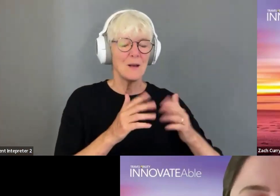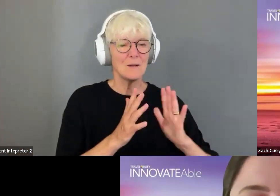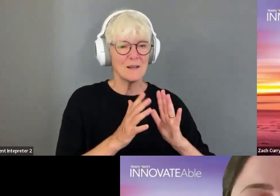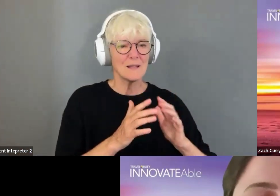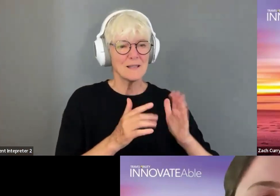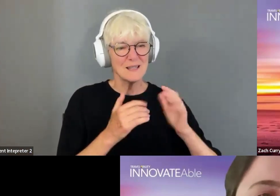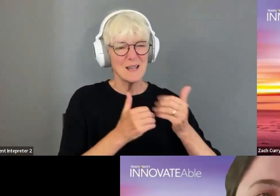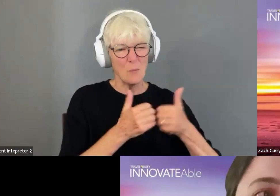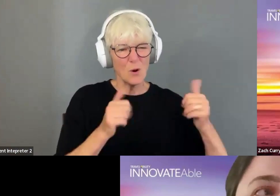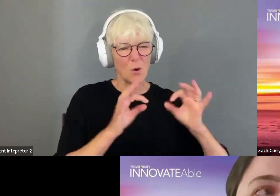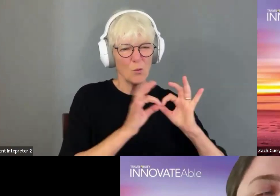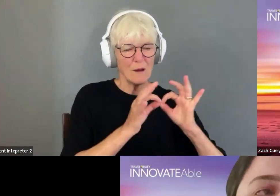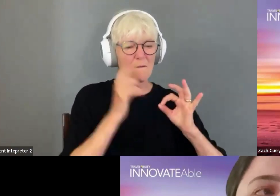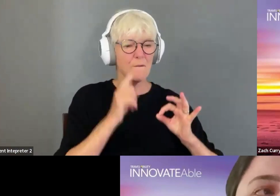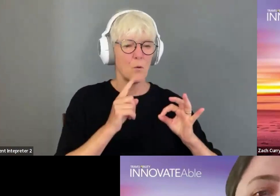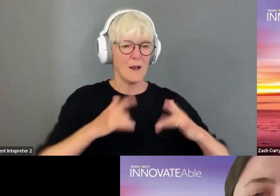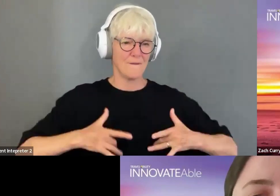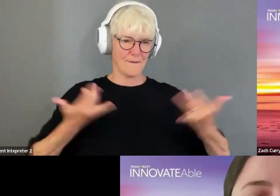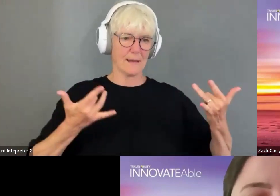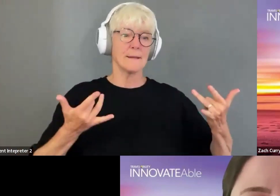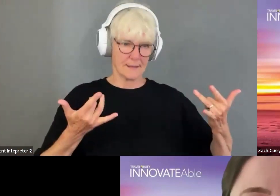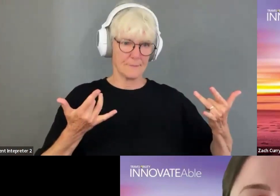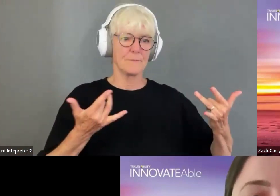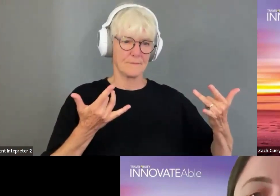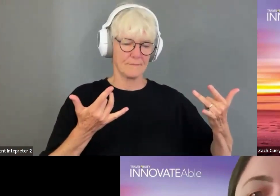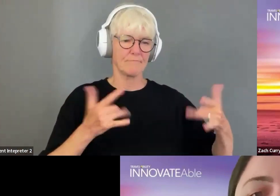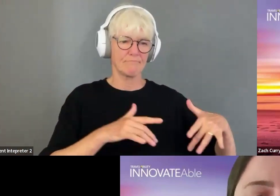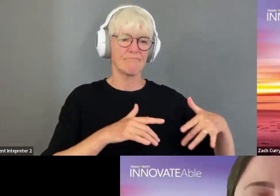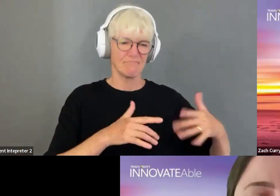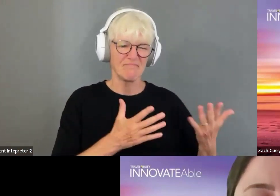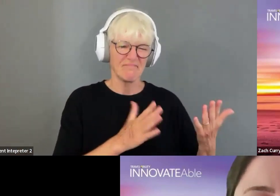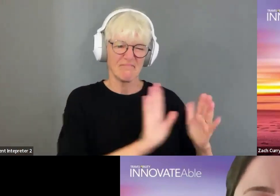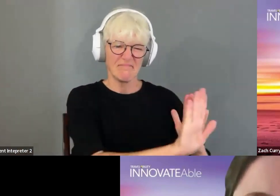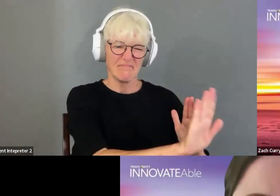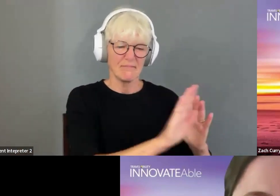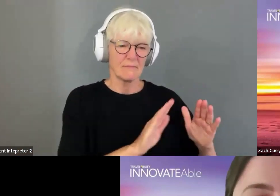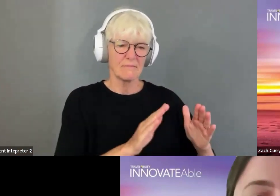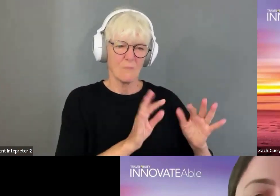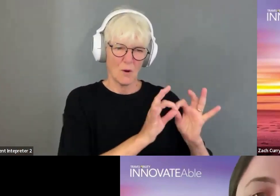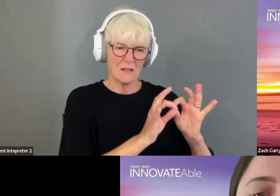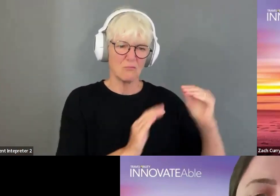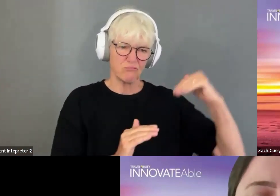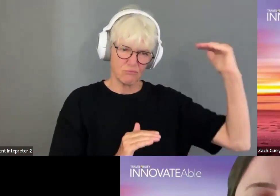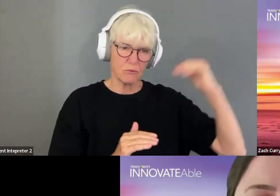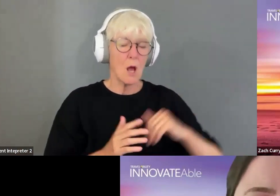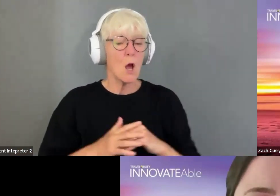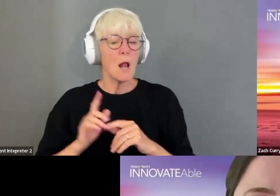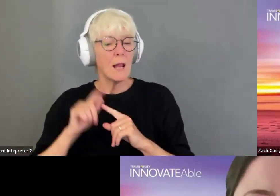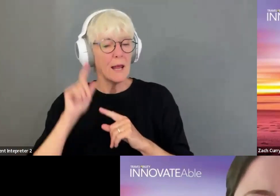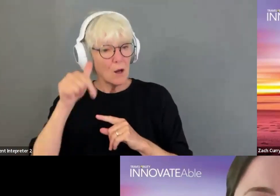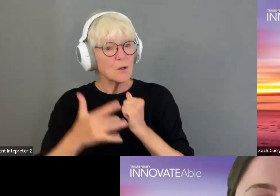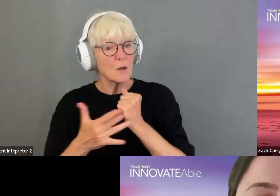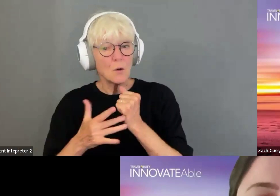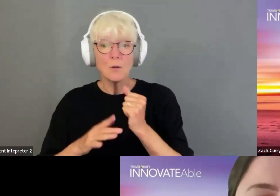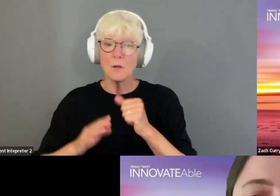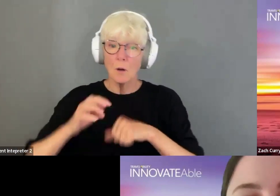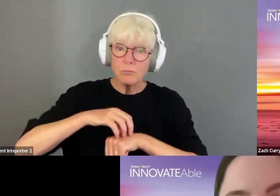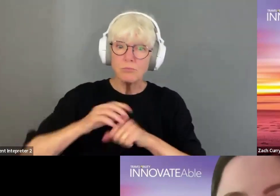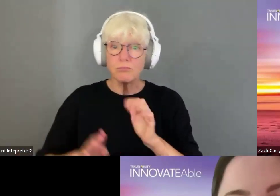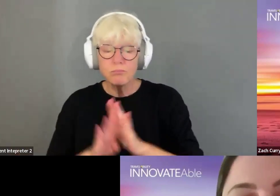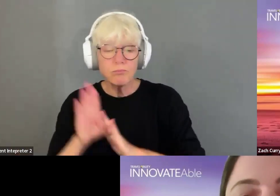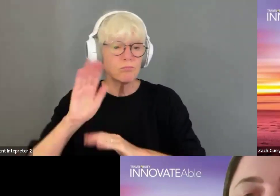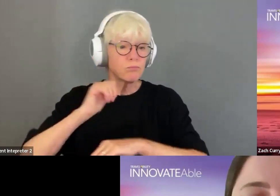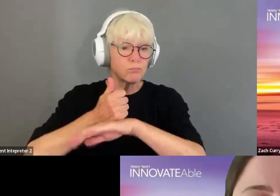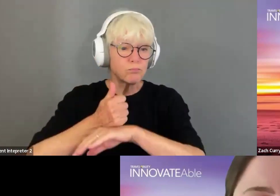for event organizers. Um, and then in the future as our, our actual technology platform develops and as our value add to